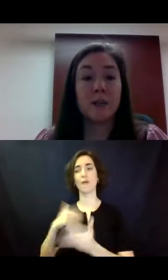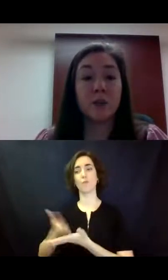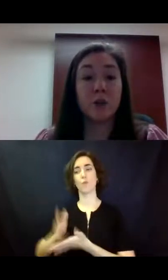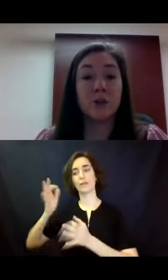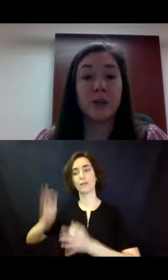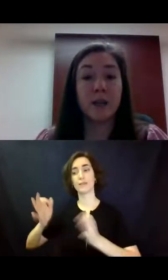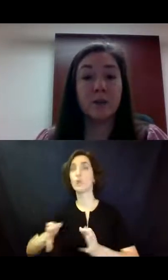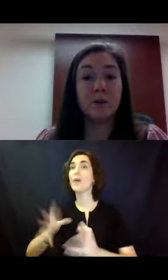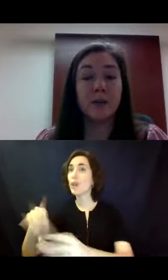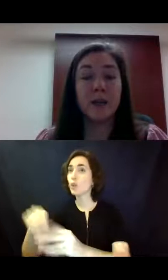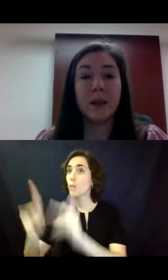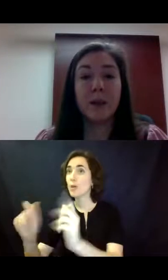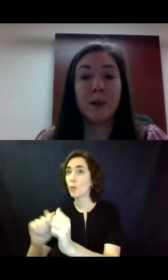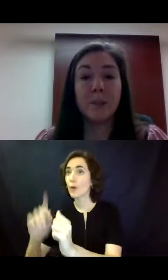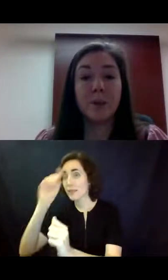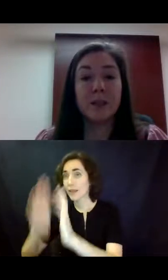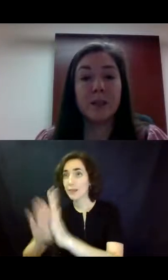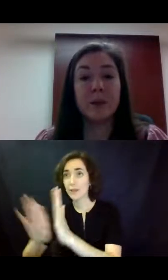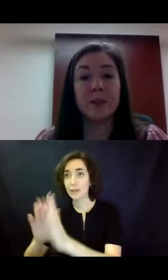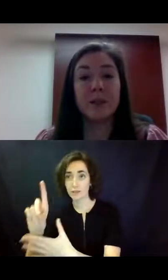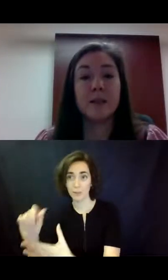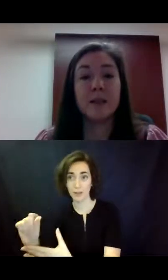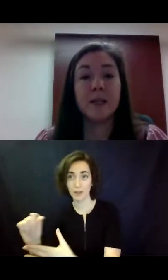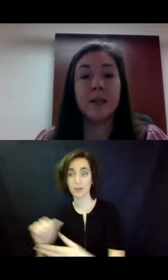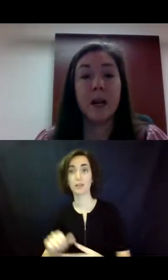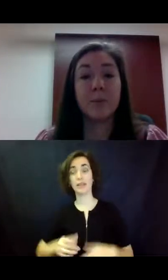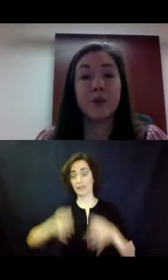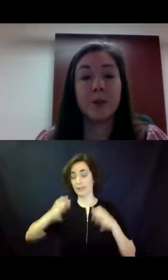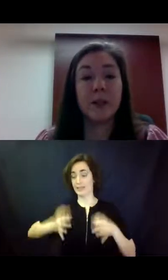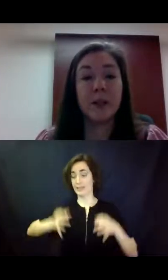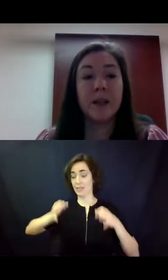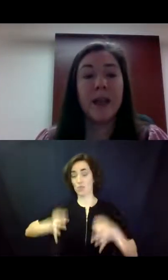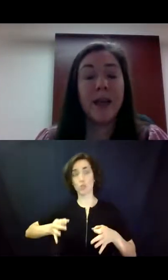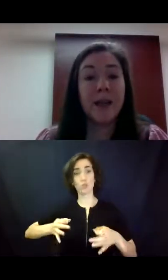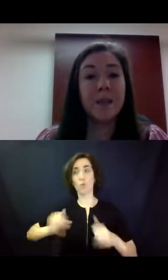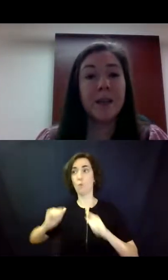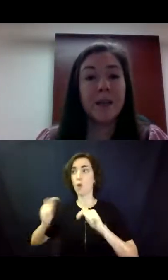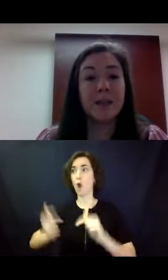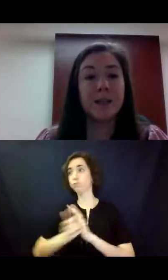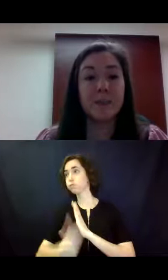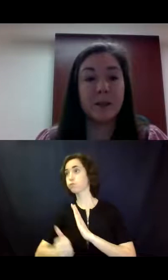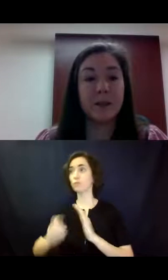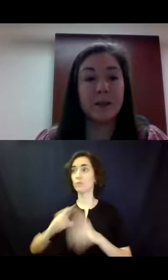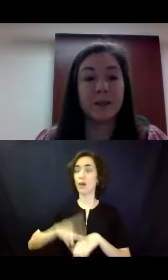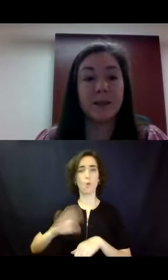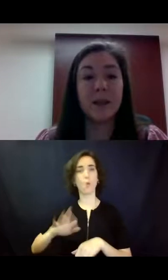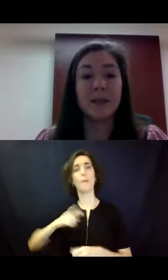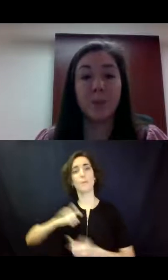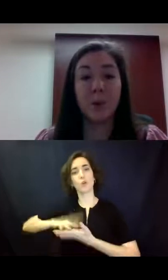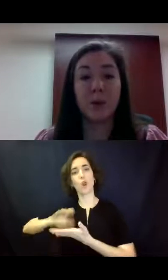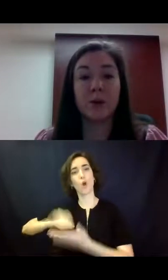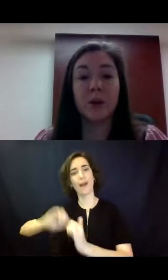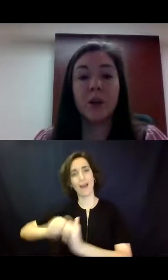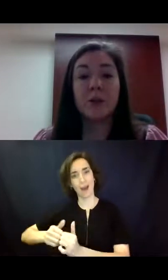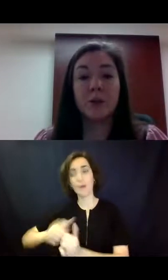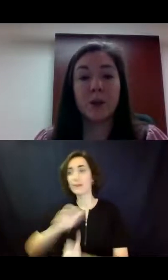-making is a learned skill and people with disabilities need the opportunity and they need the experience and